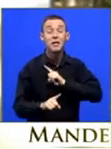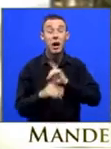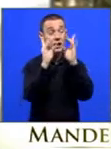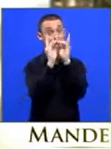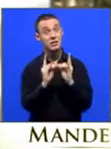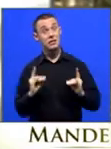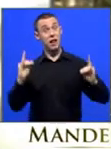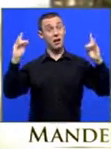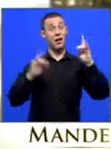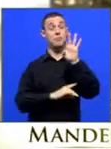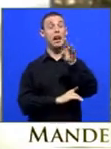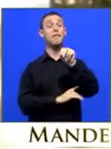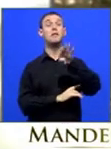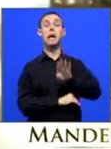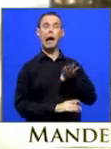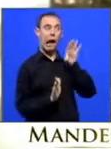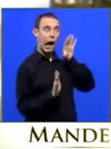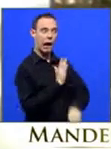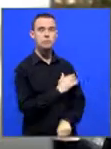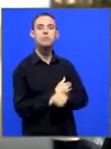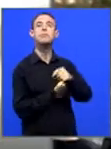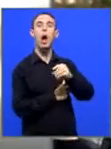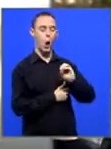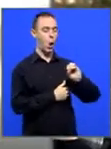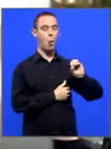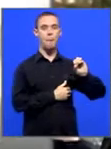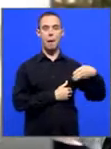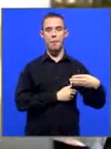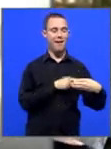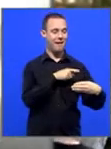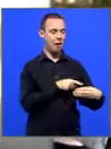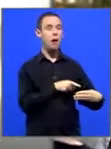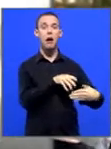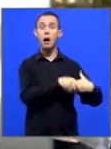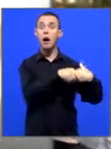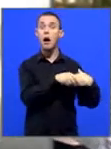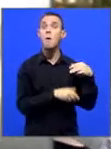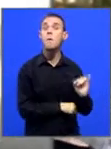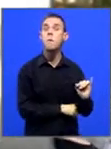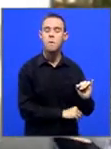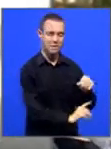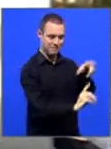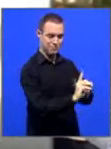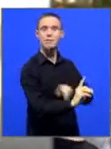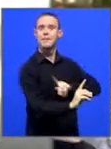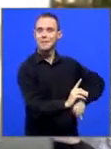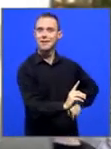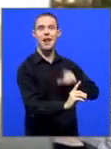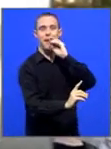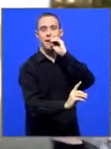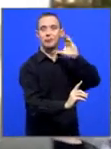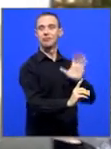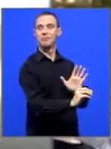with President Raul Castro. So there was Medeba. He's already died, but he was reconciling